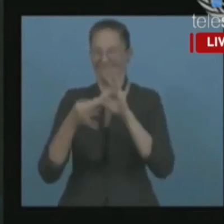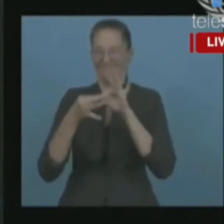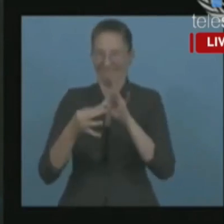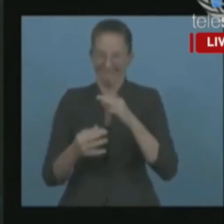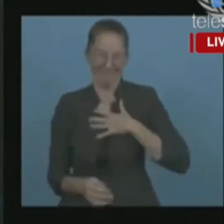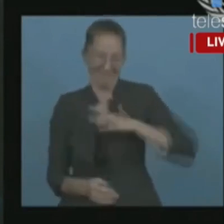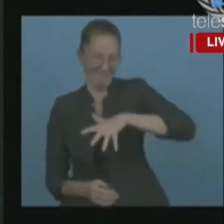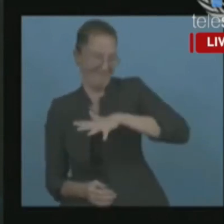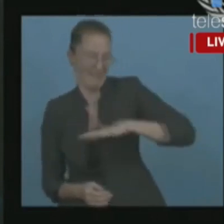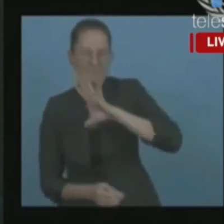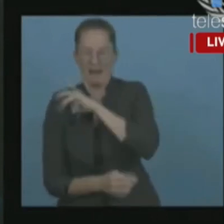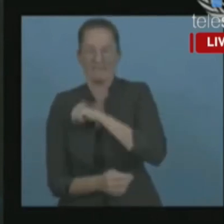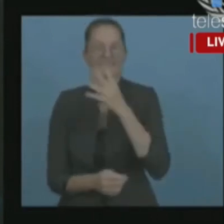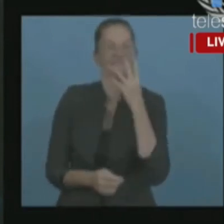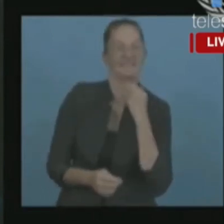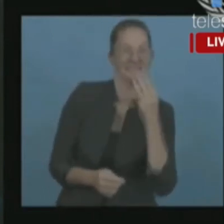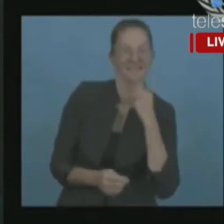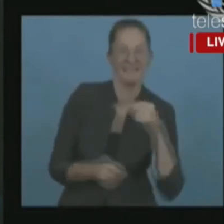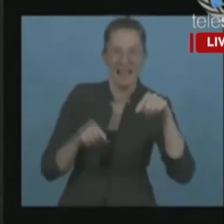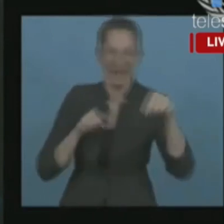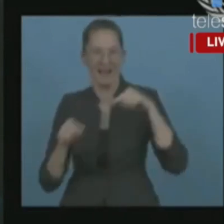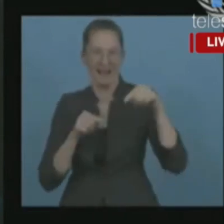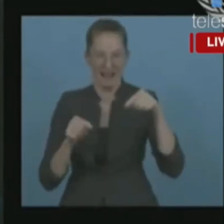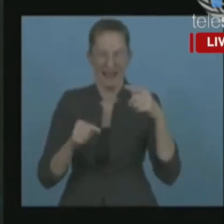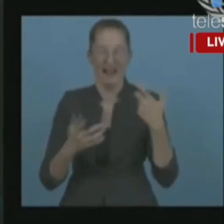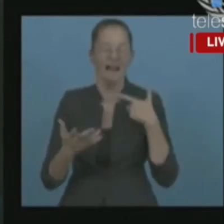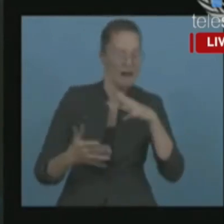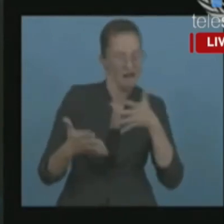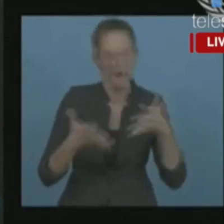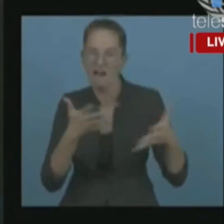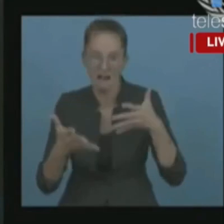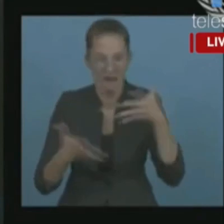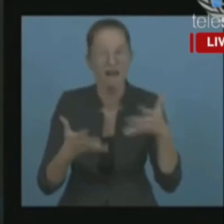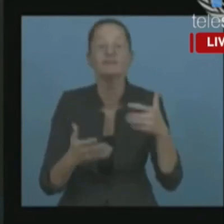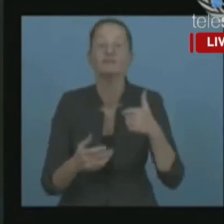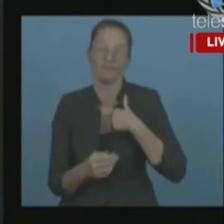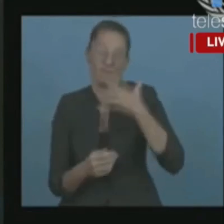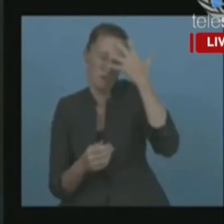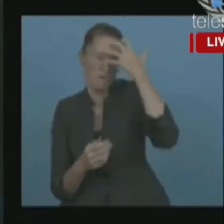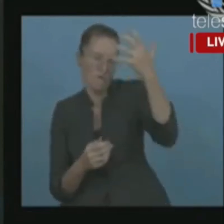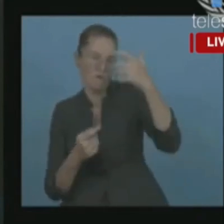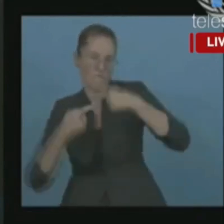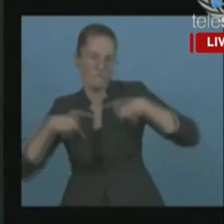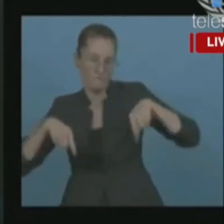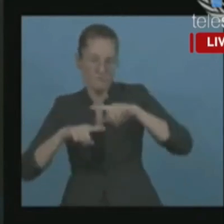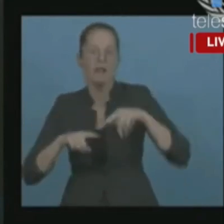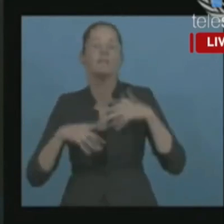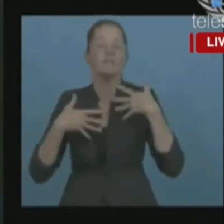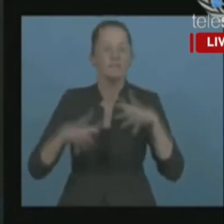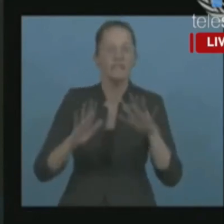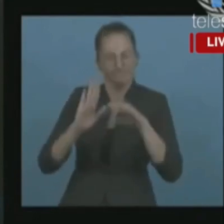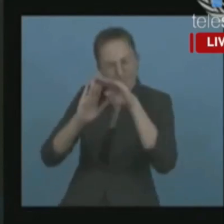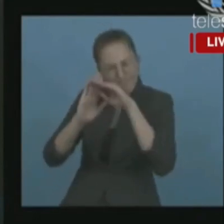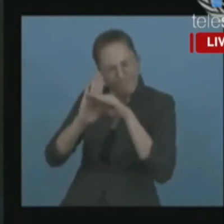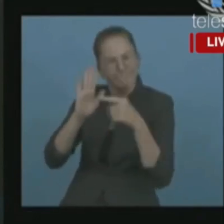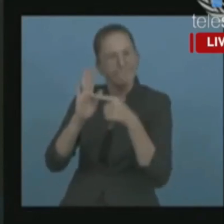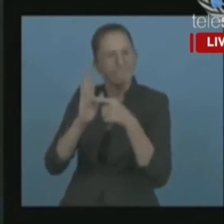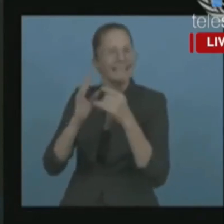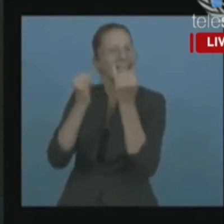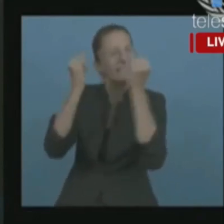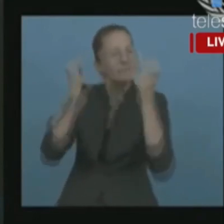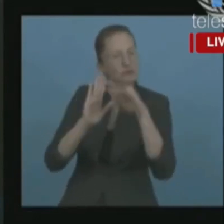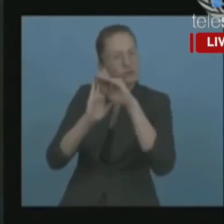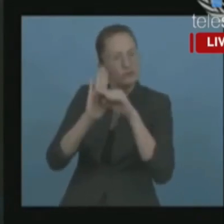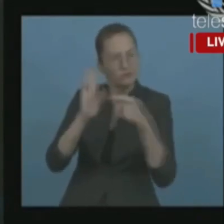our first, our first exam, and that will win national in 2018, and we